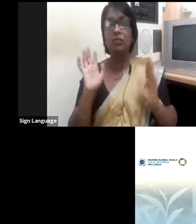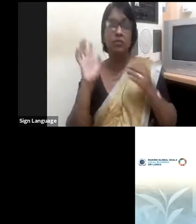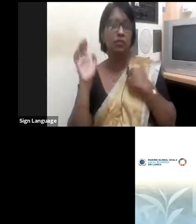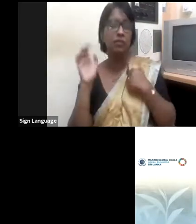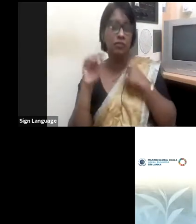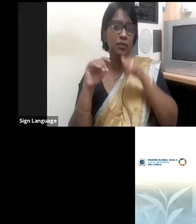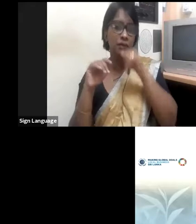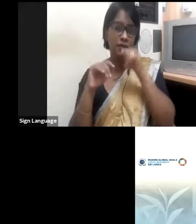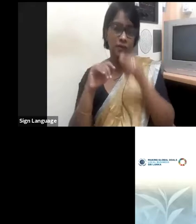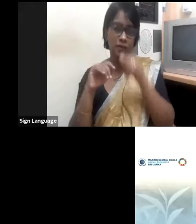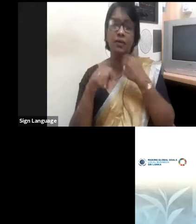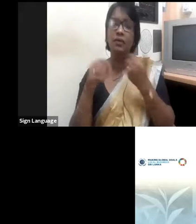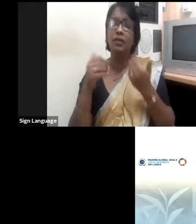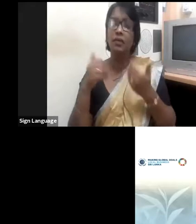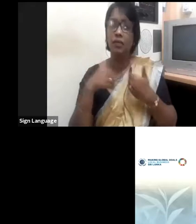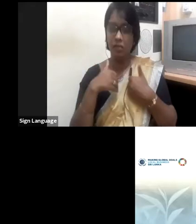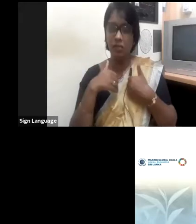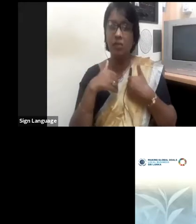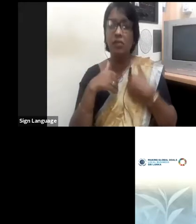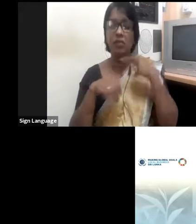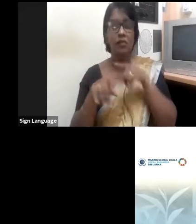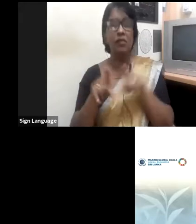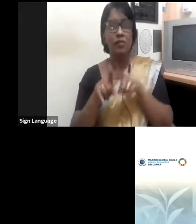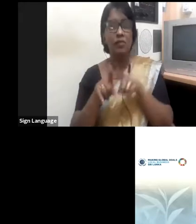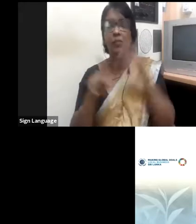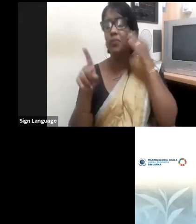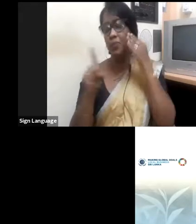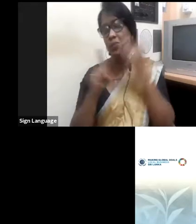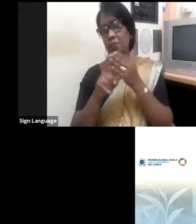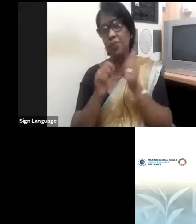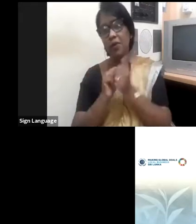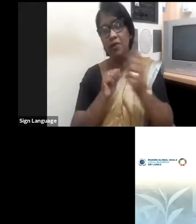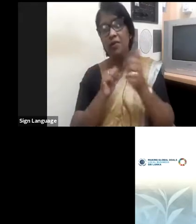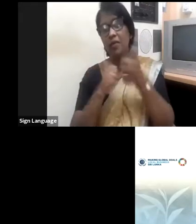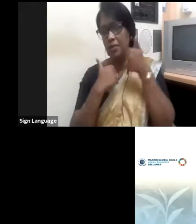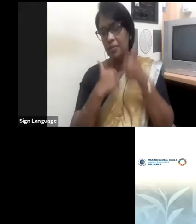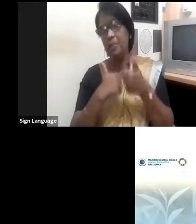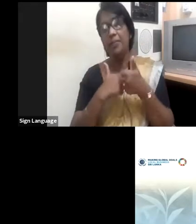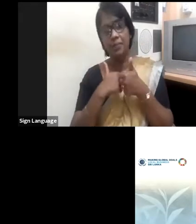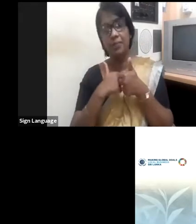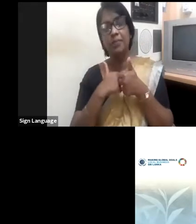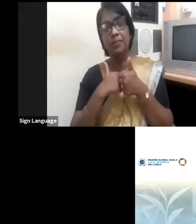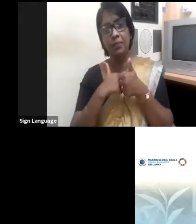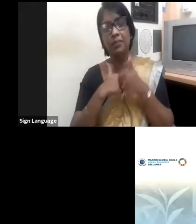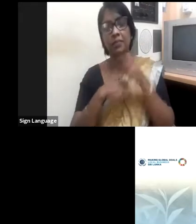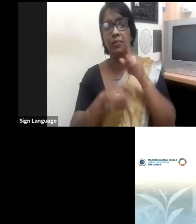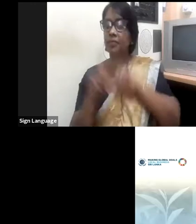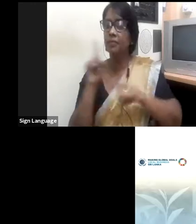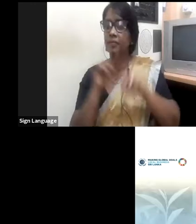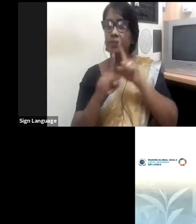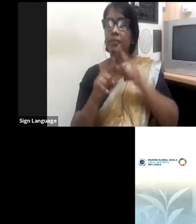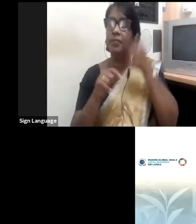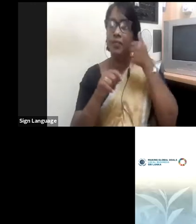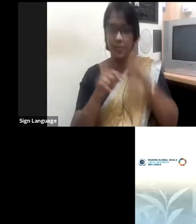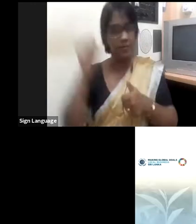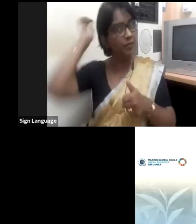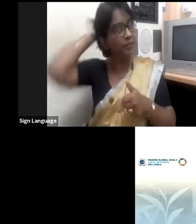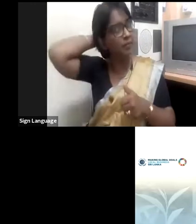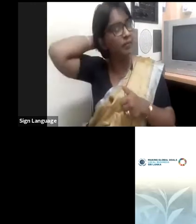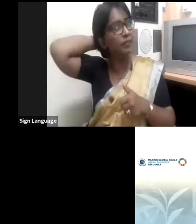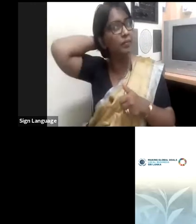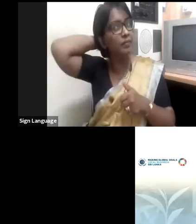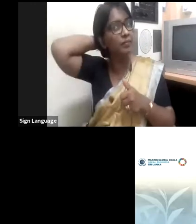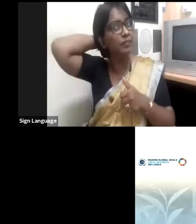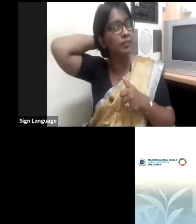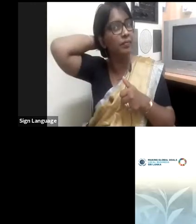for. I think it's good, good that these discussions are going on, that the gender diversity discussions and